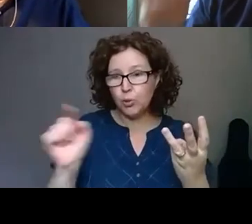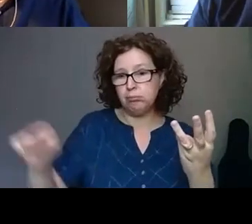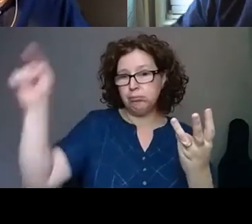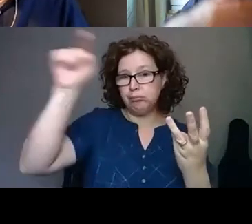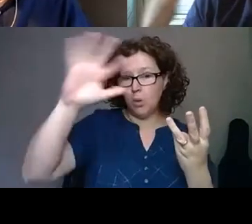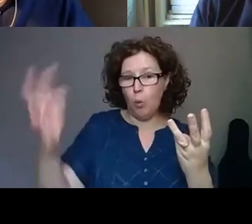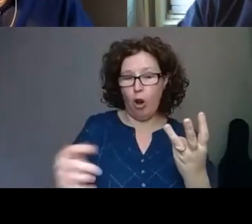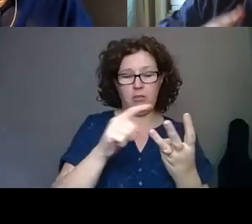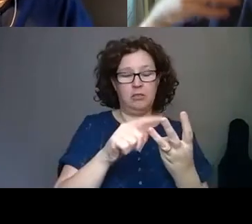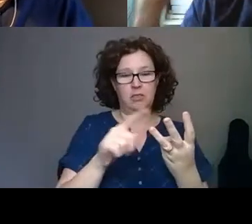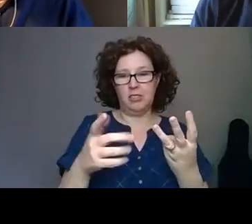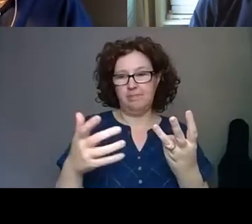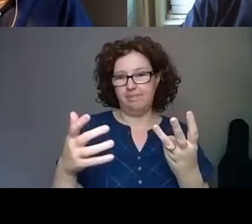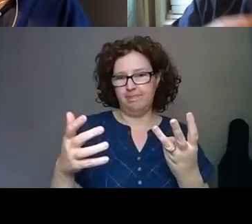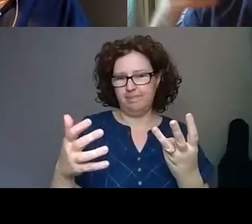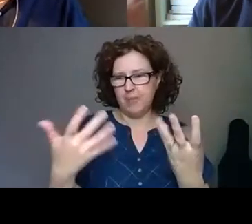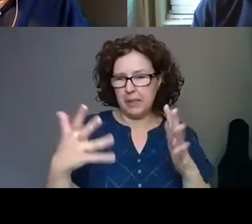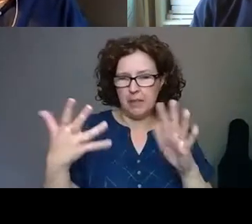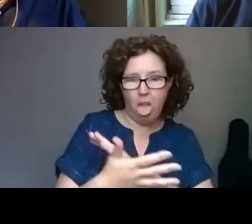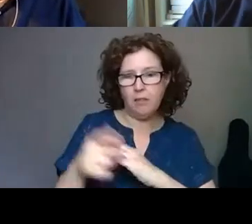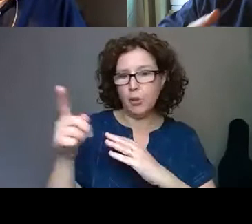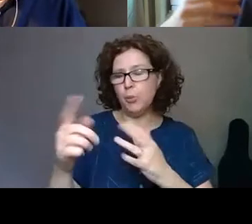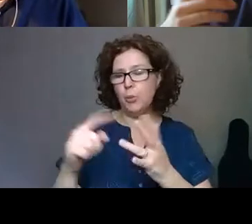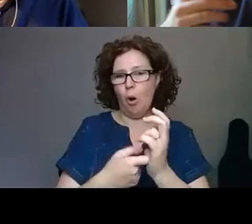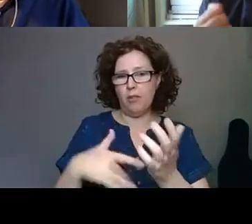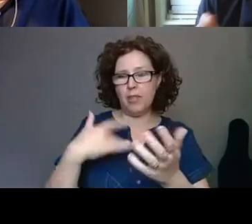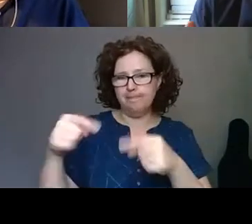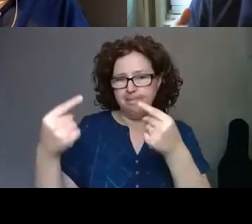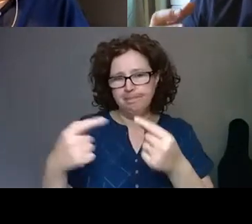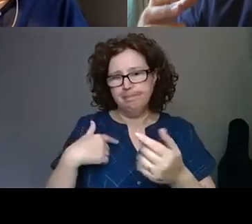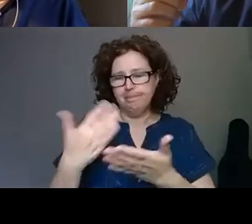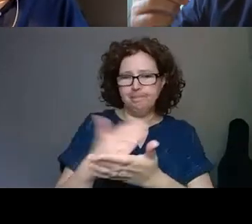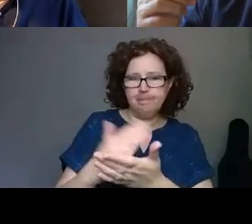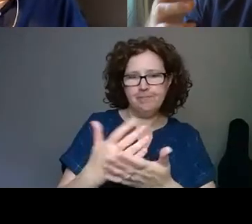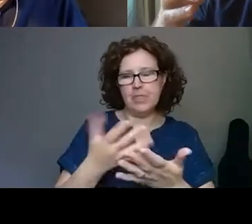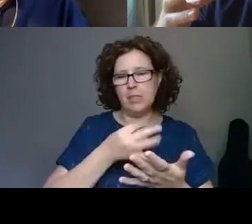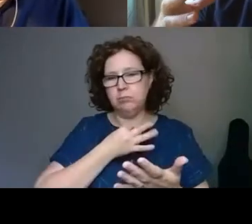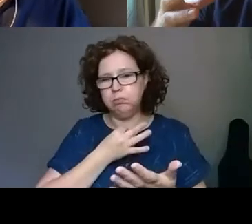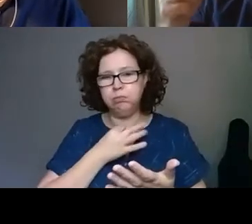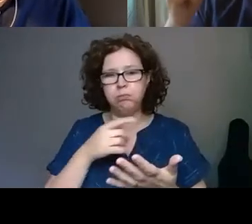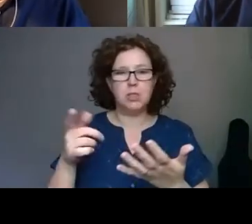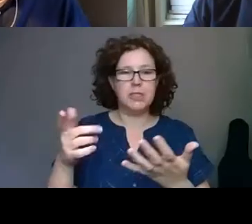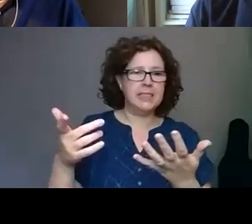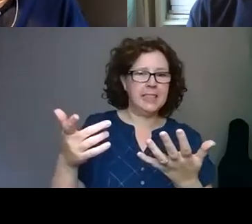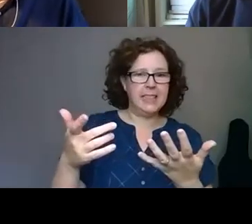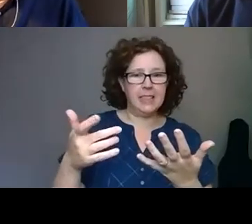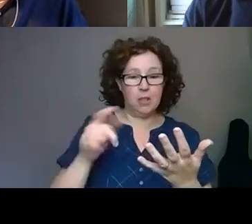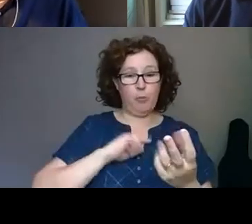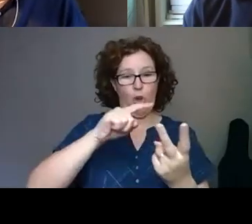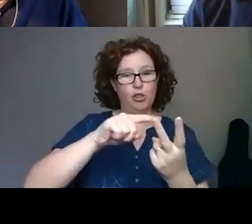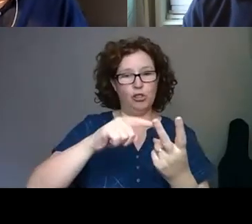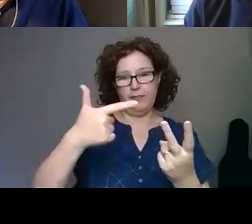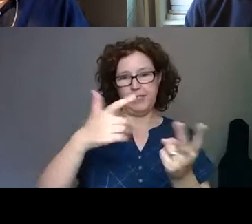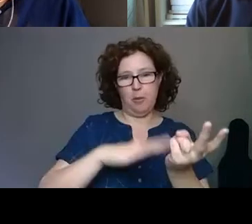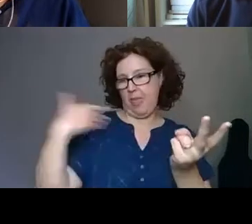And what disruption, what challenge, what uncertainty, what precarity was created because of the